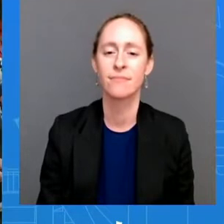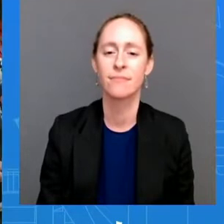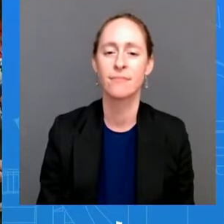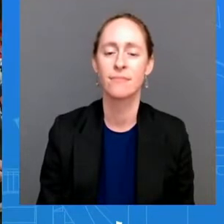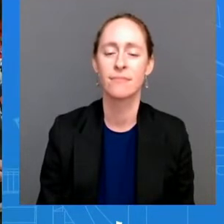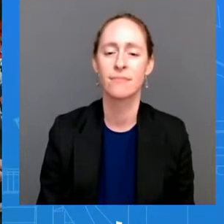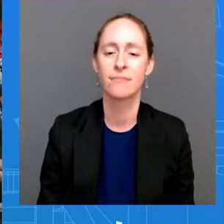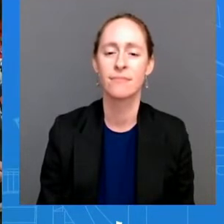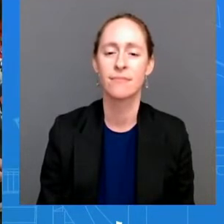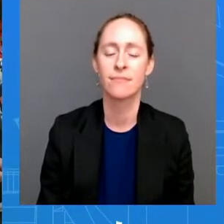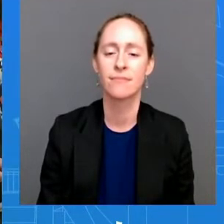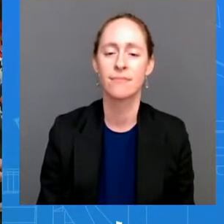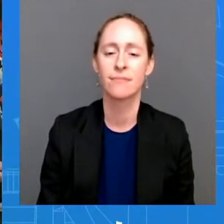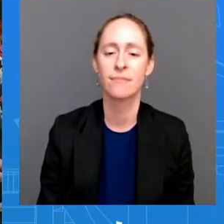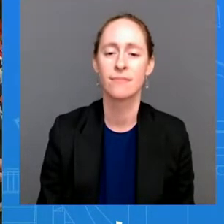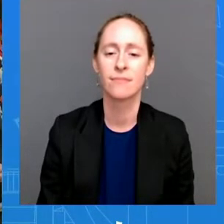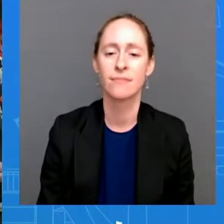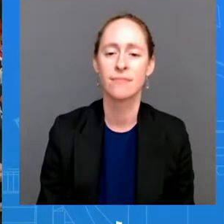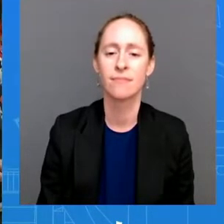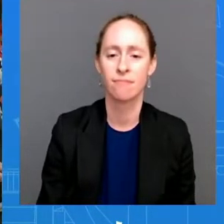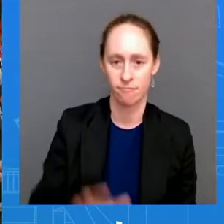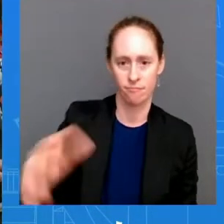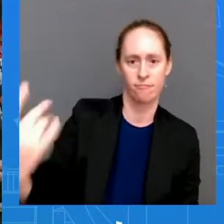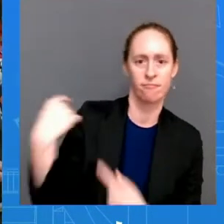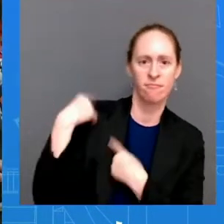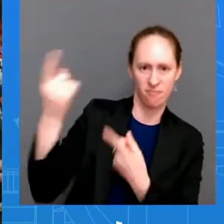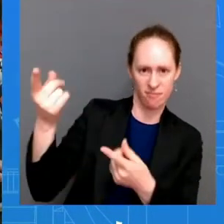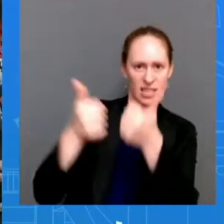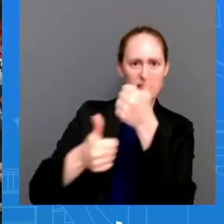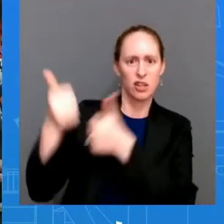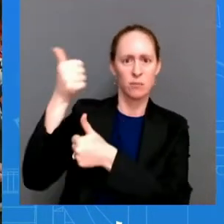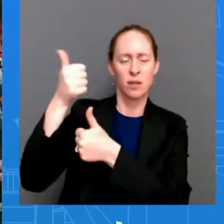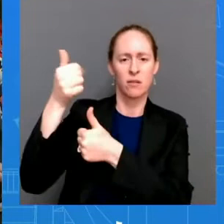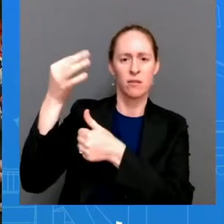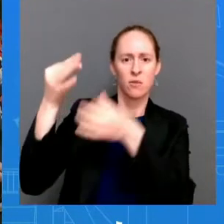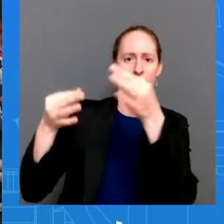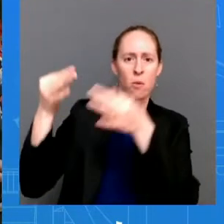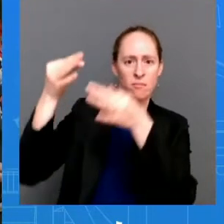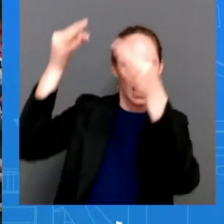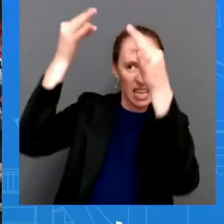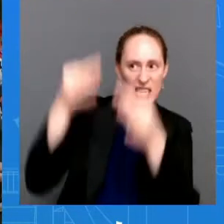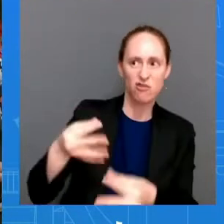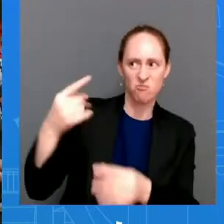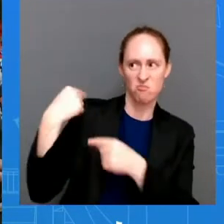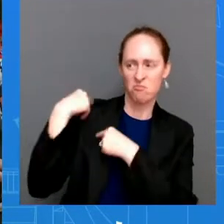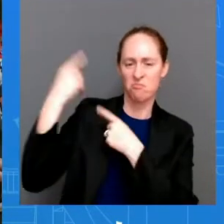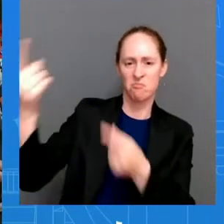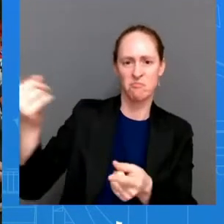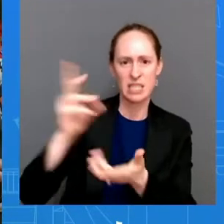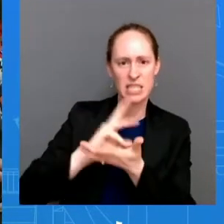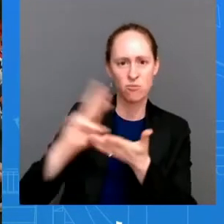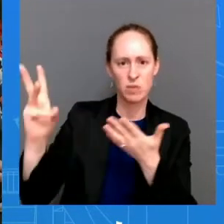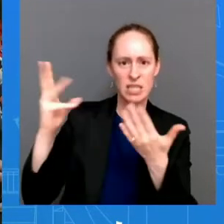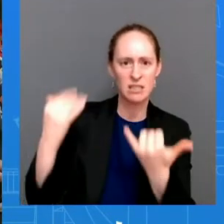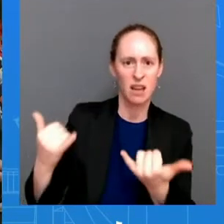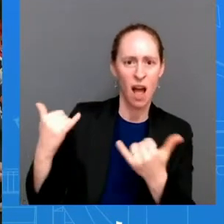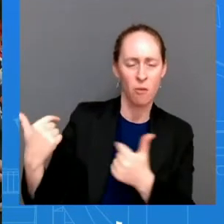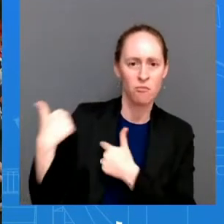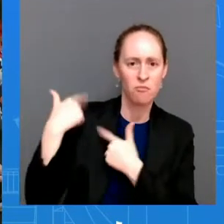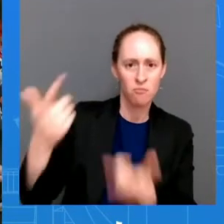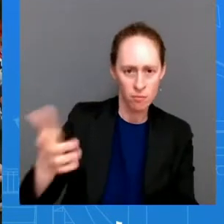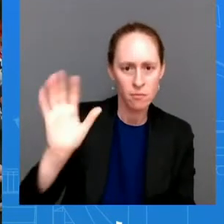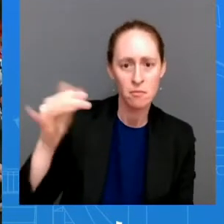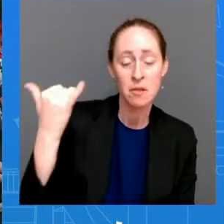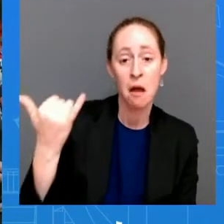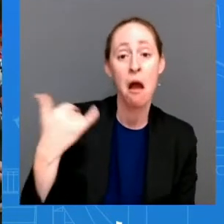directing health and human services department to consider a number of actions so where is the urgency right now who for women who